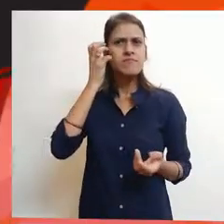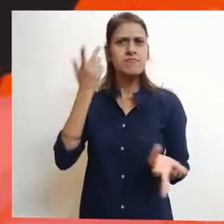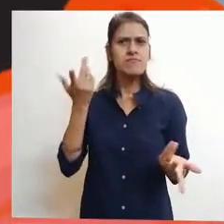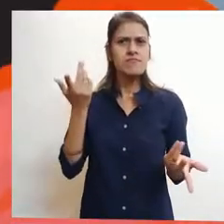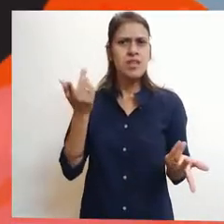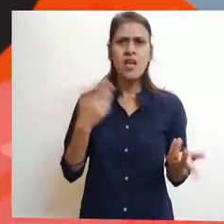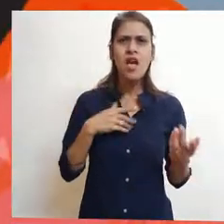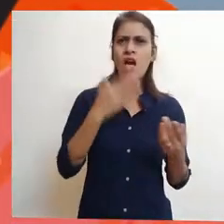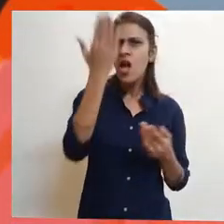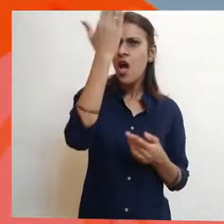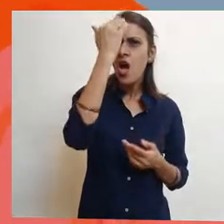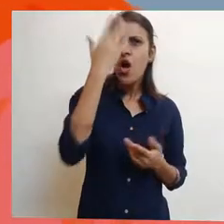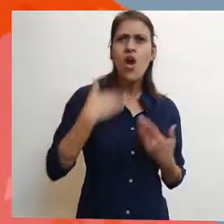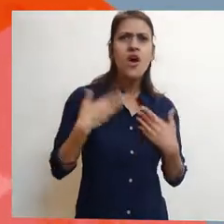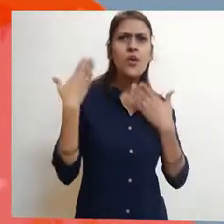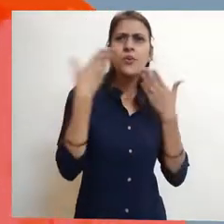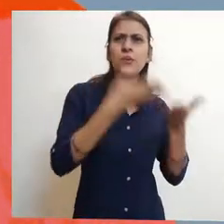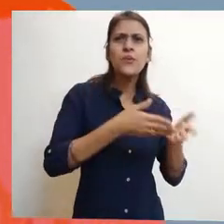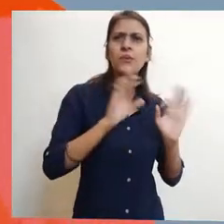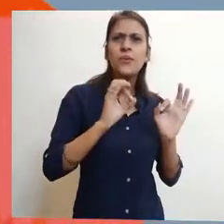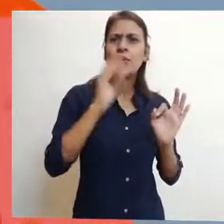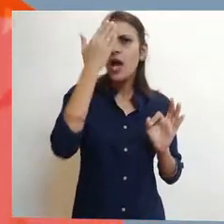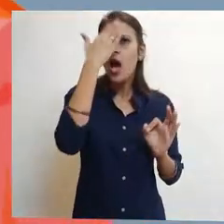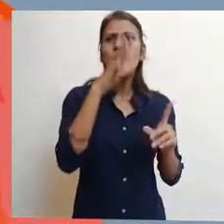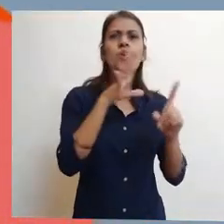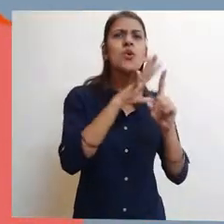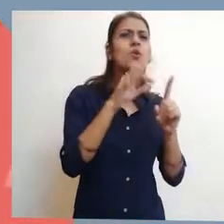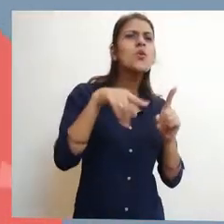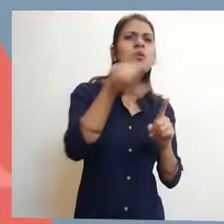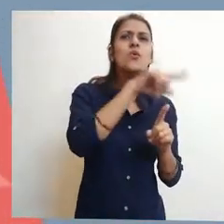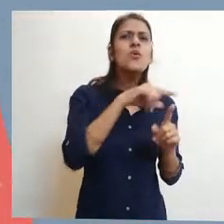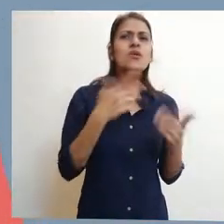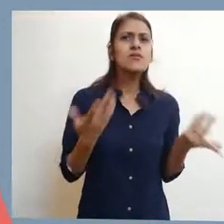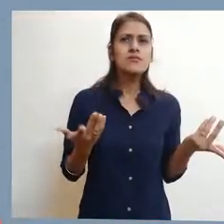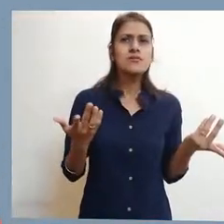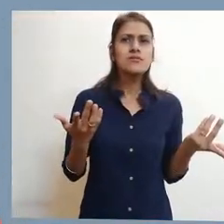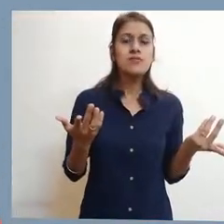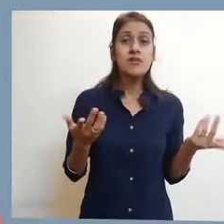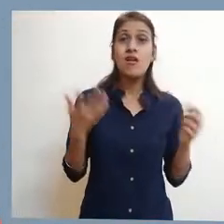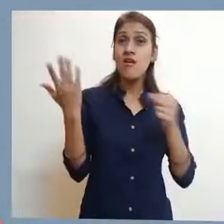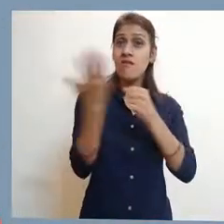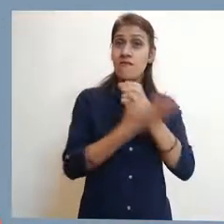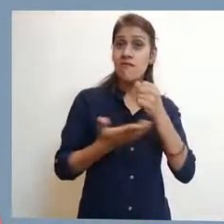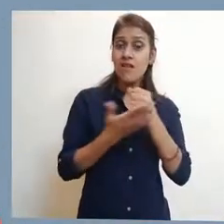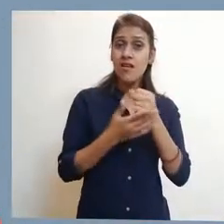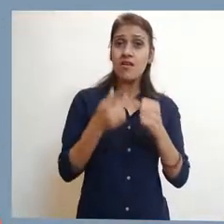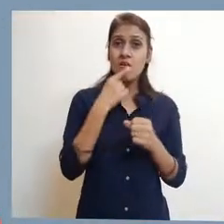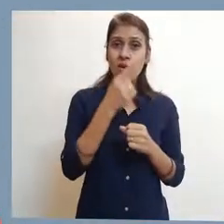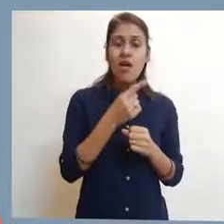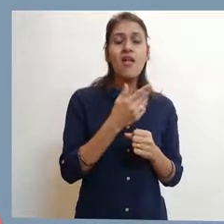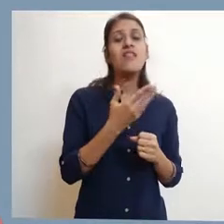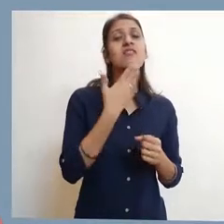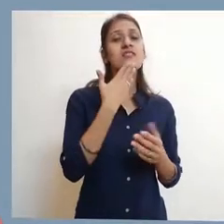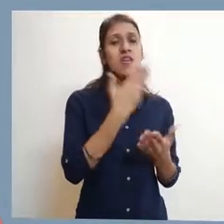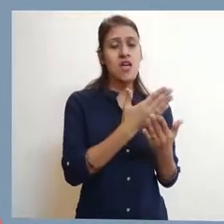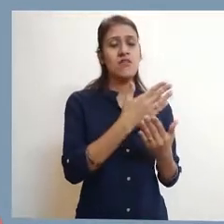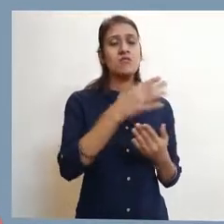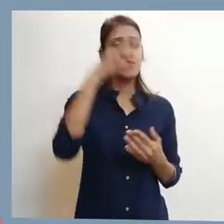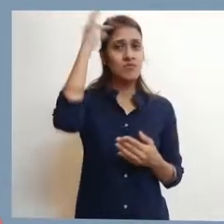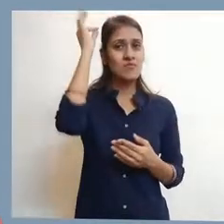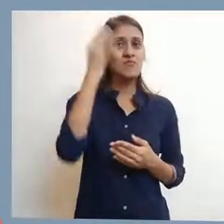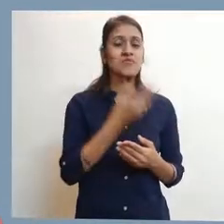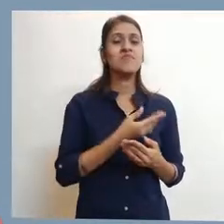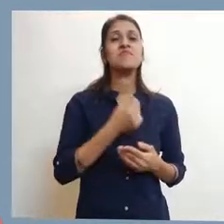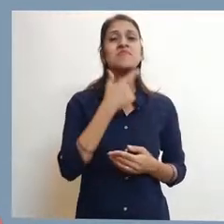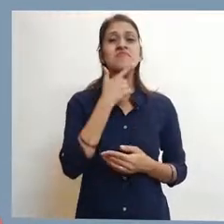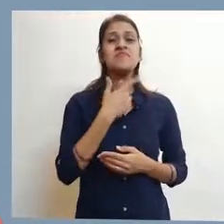Just then, the richest farmer in the village pushed his way to the front of the group. He was always upset when things took